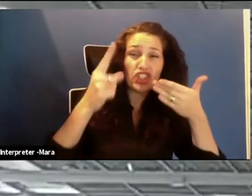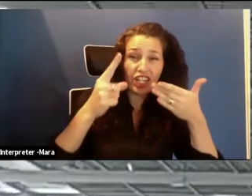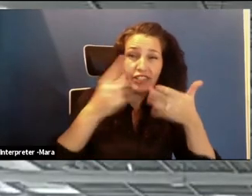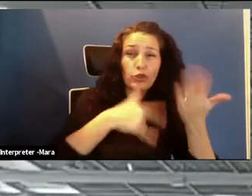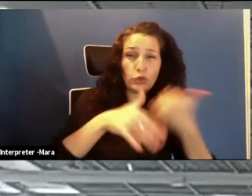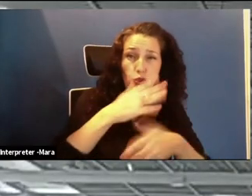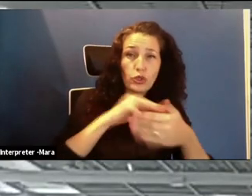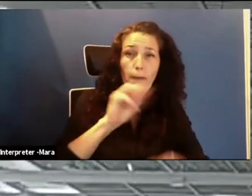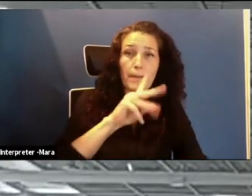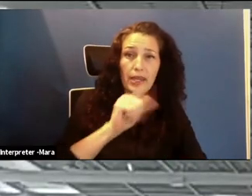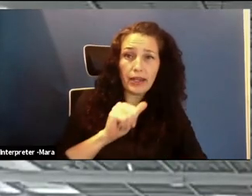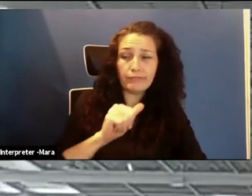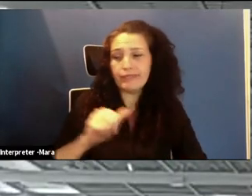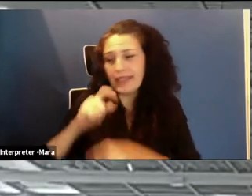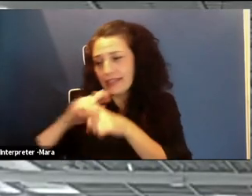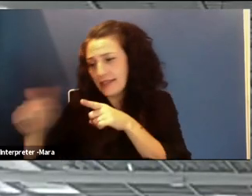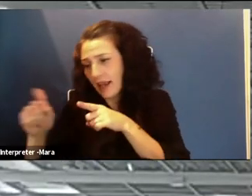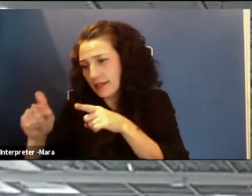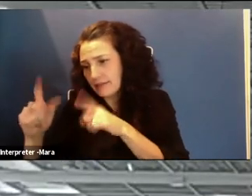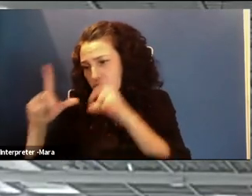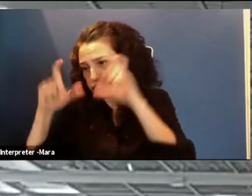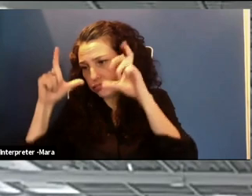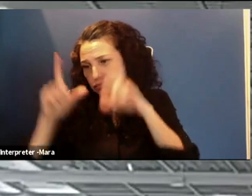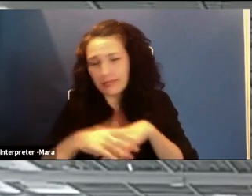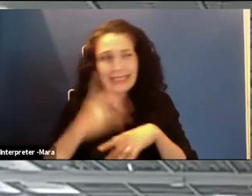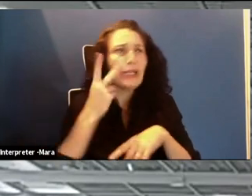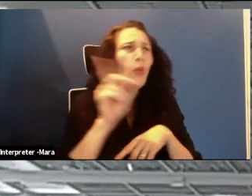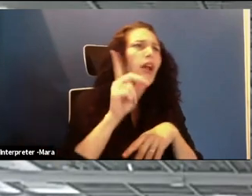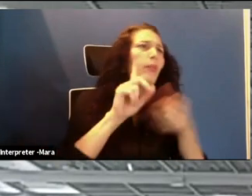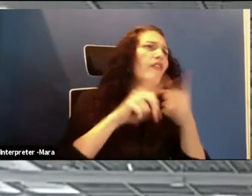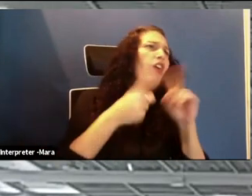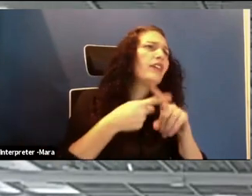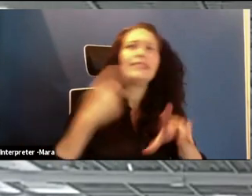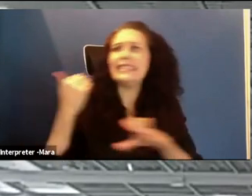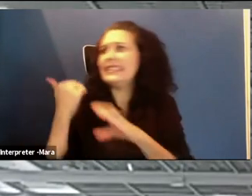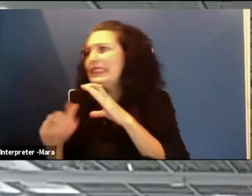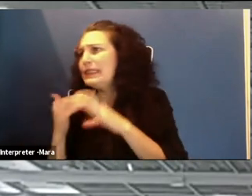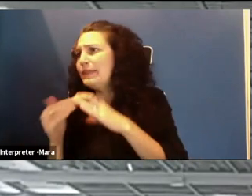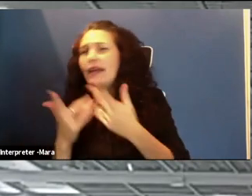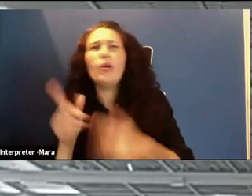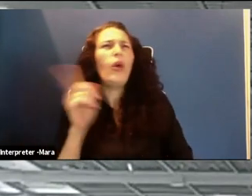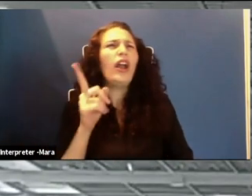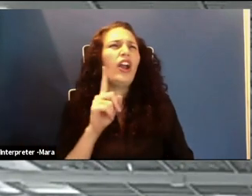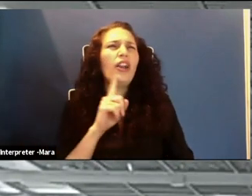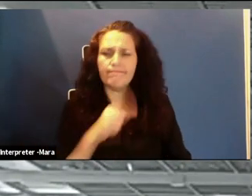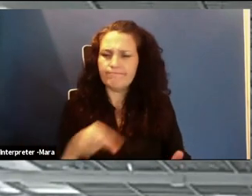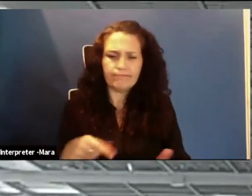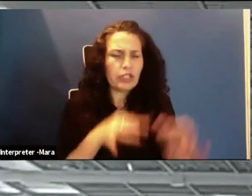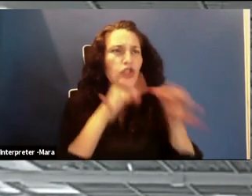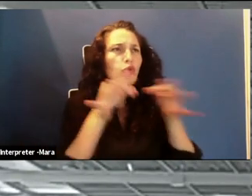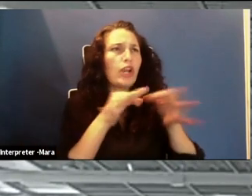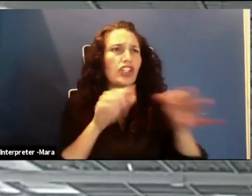texts, take pictures, see where your friends are, send an email, get directions. And most